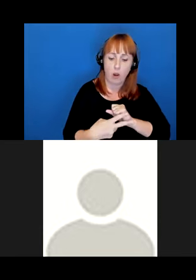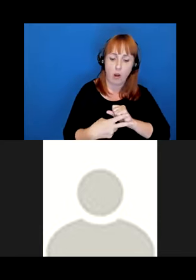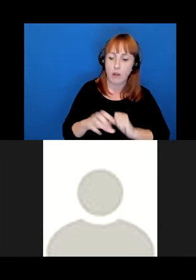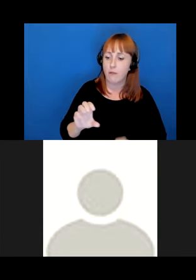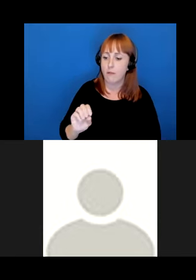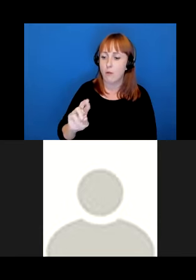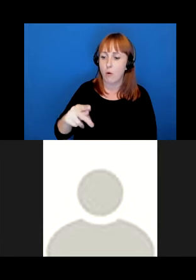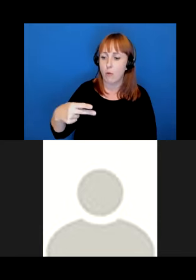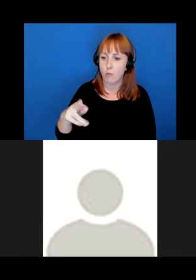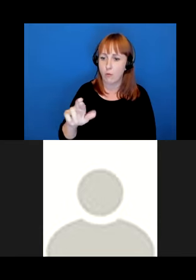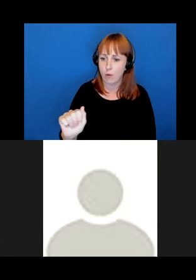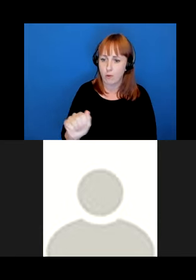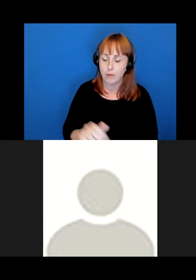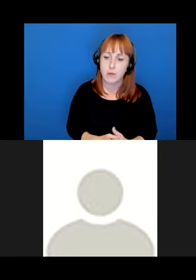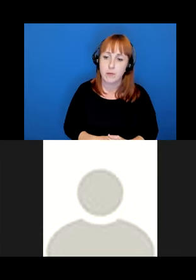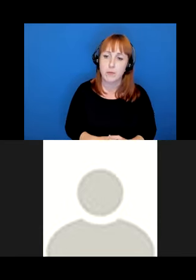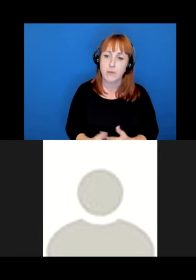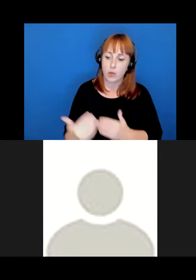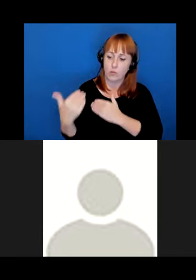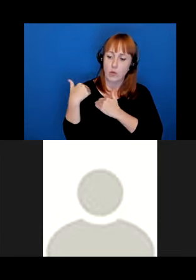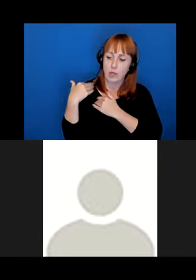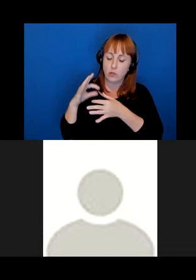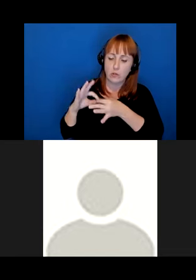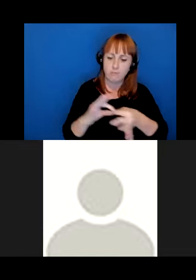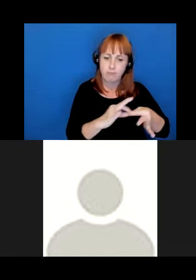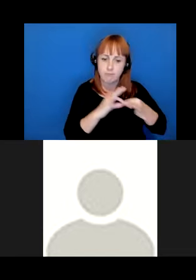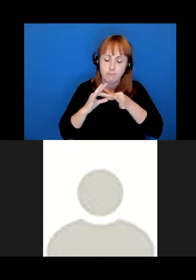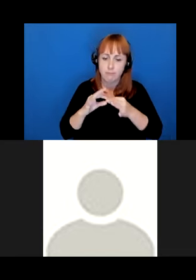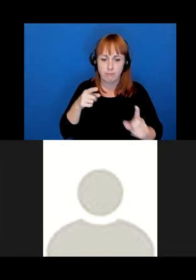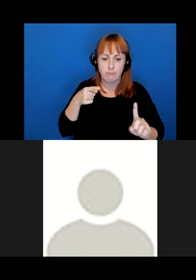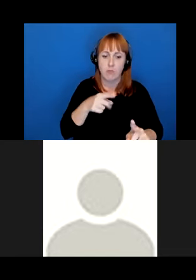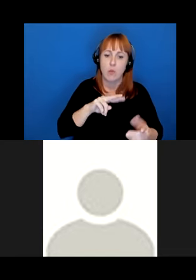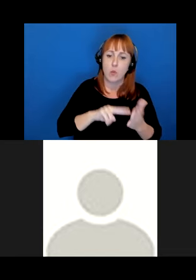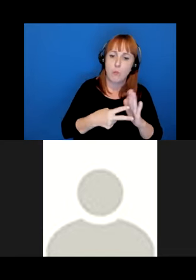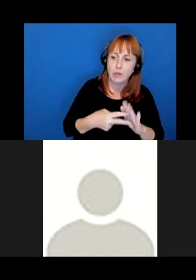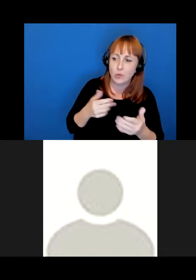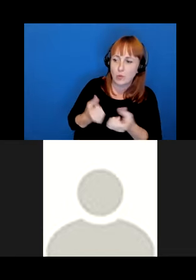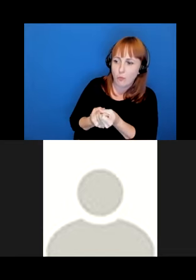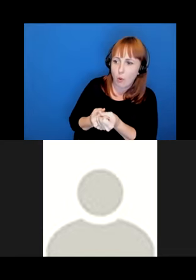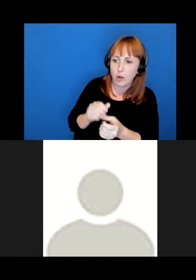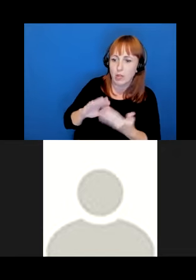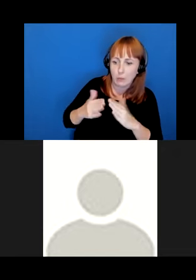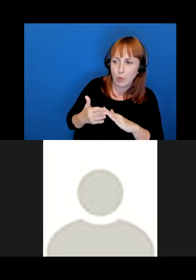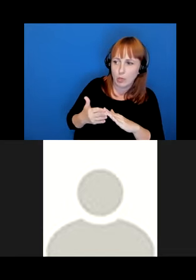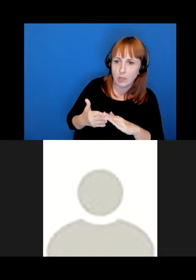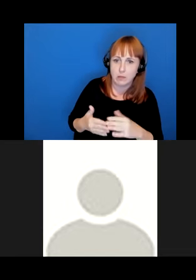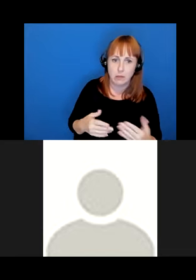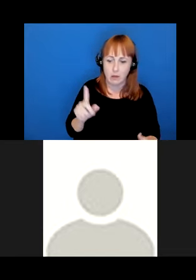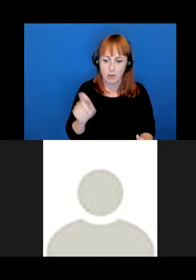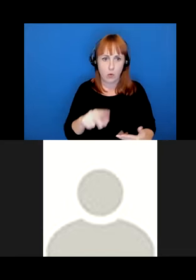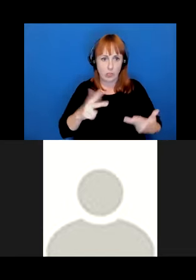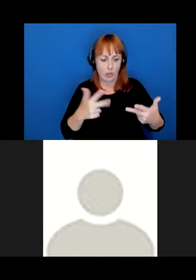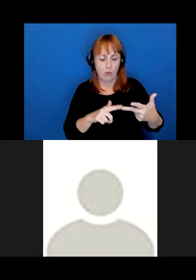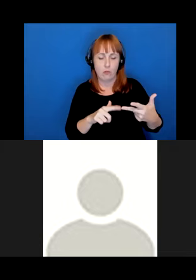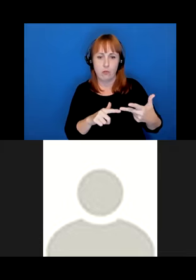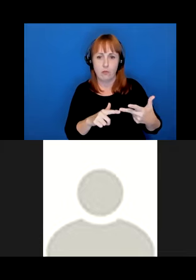a frame of relational accountability, especially for work that's meant to support communities. I don't believe the question given here in the third bullet